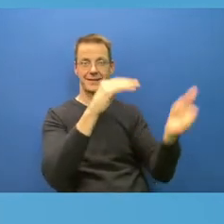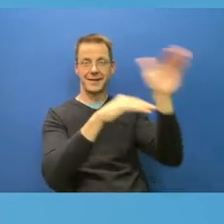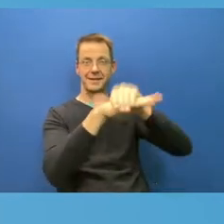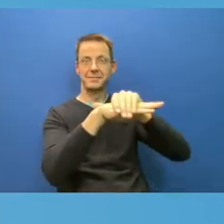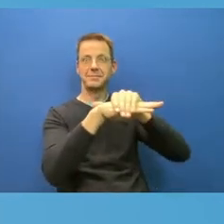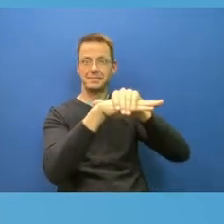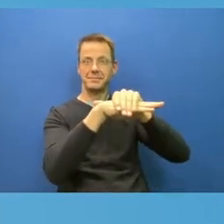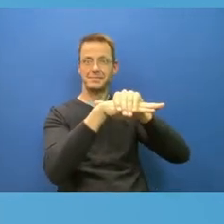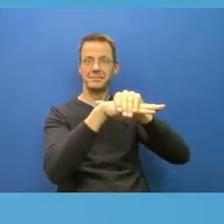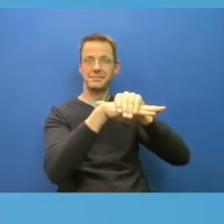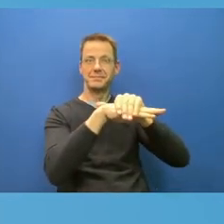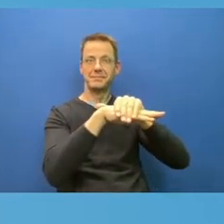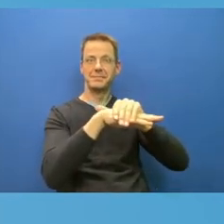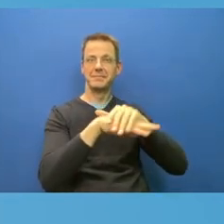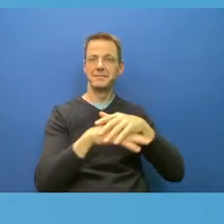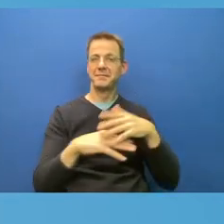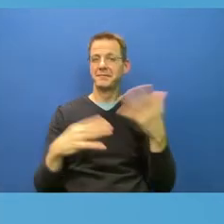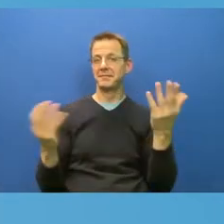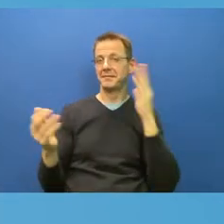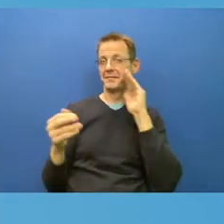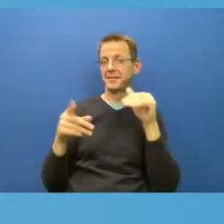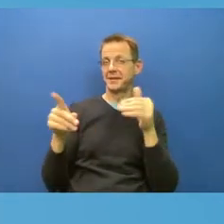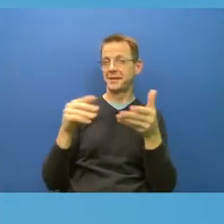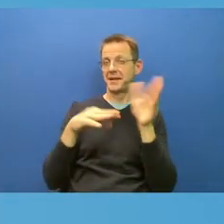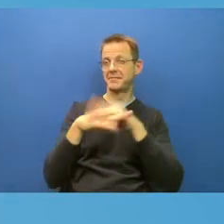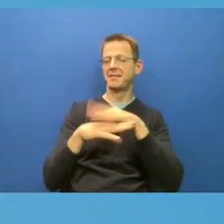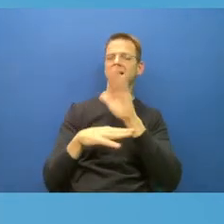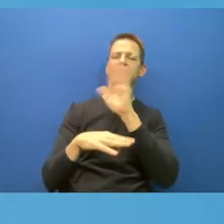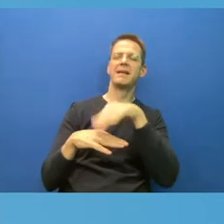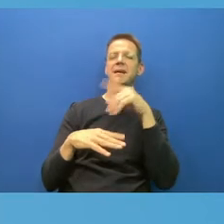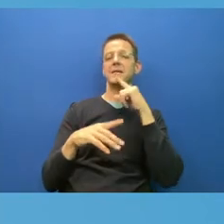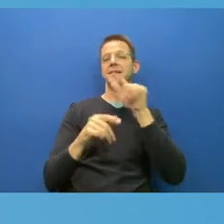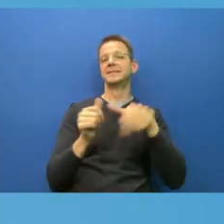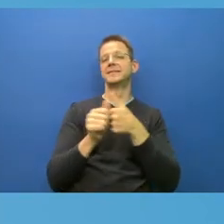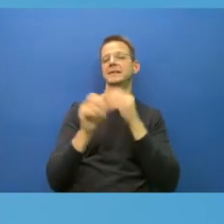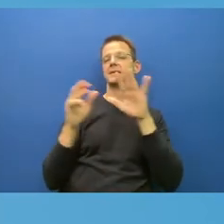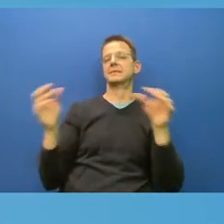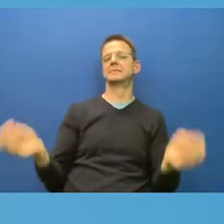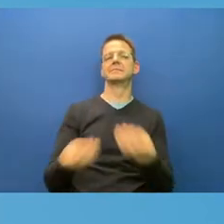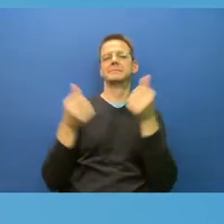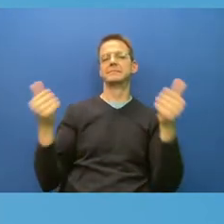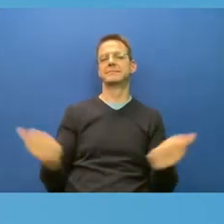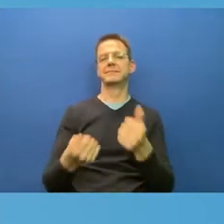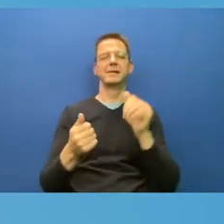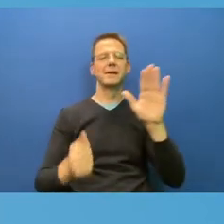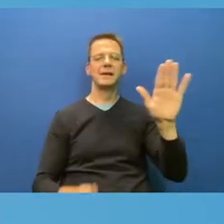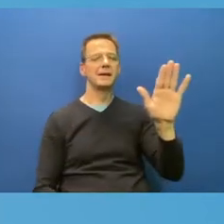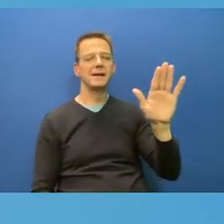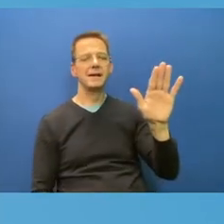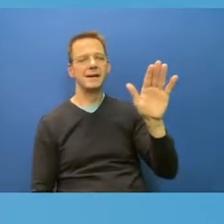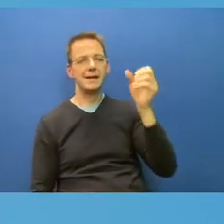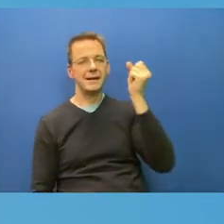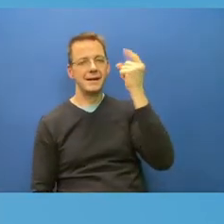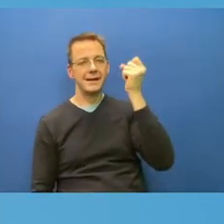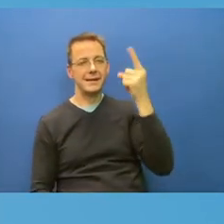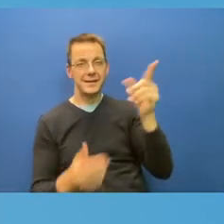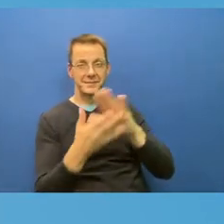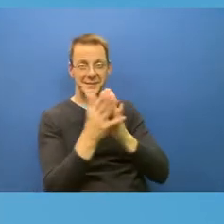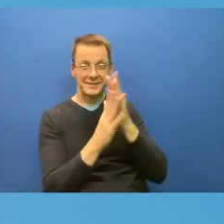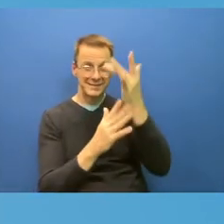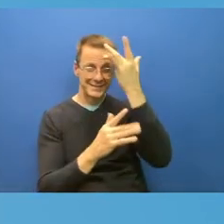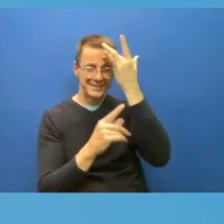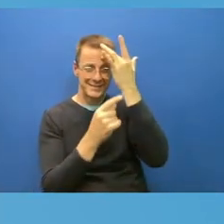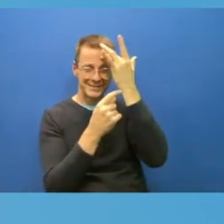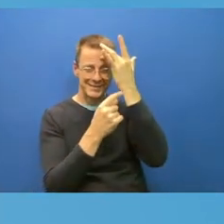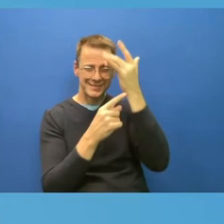difficulty is it takes people a while to get sick. And so they're coming to the ICU, they're not going to come